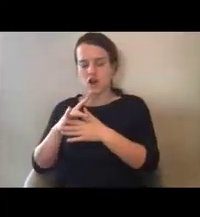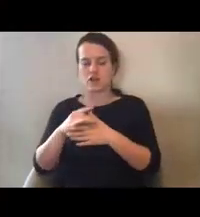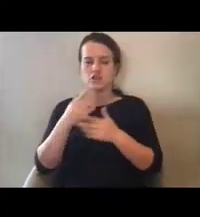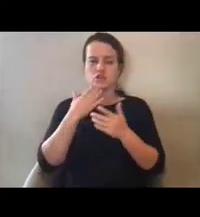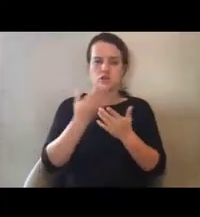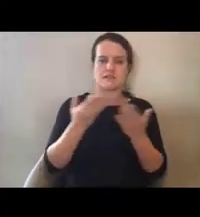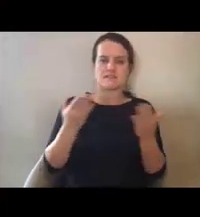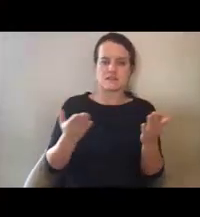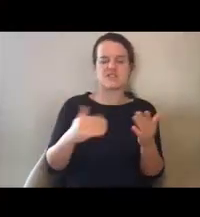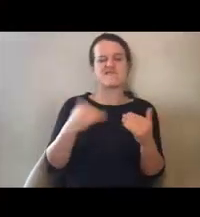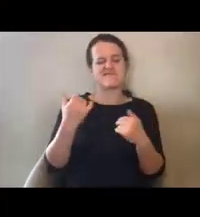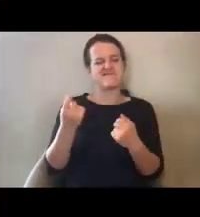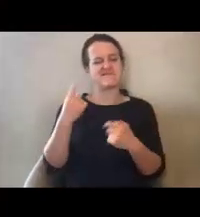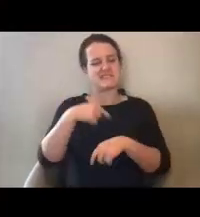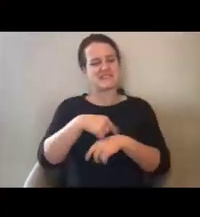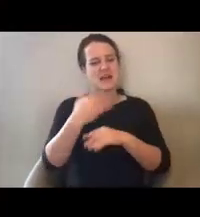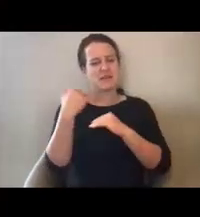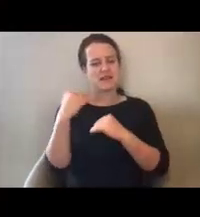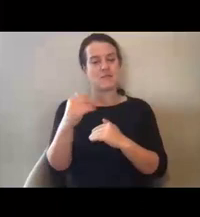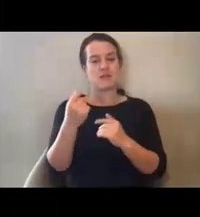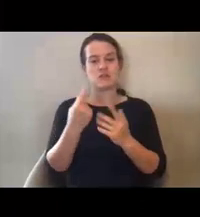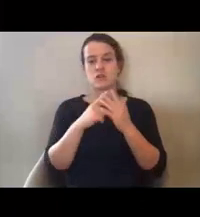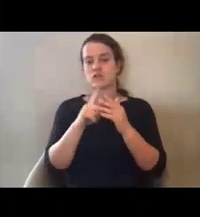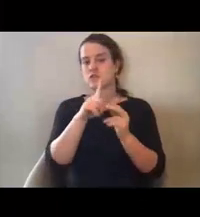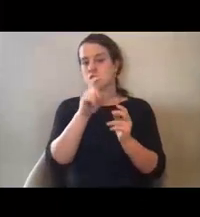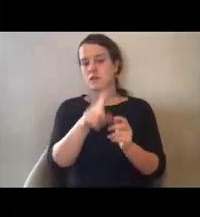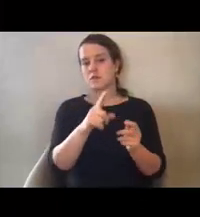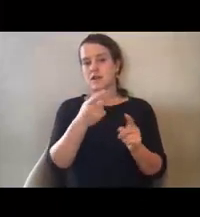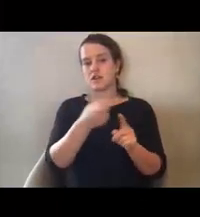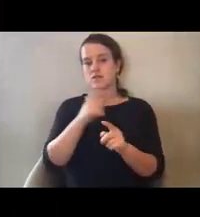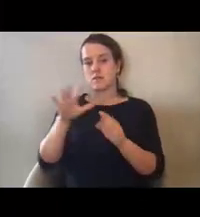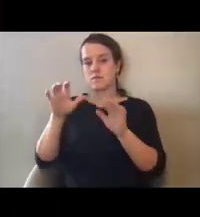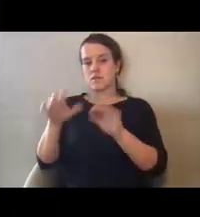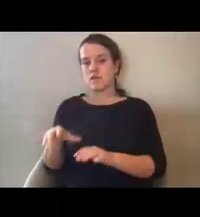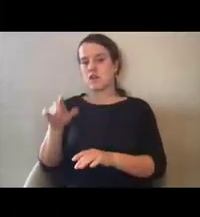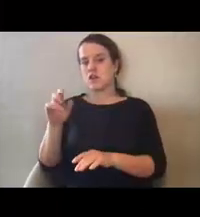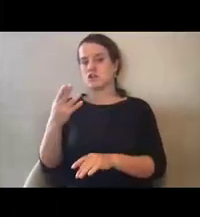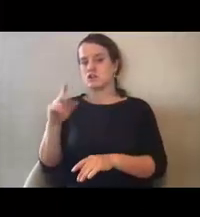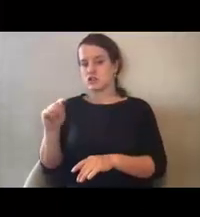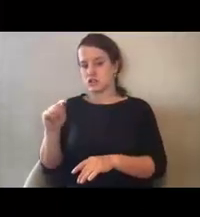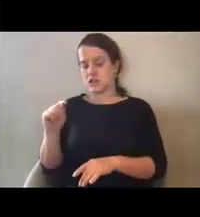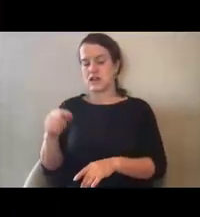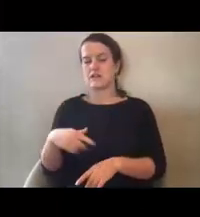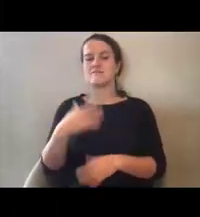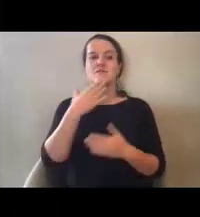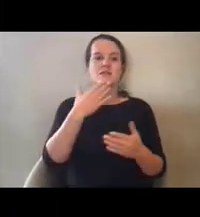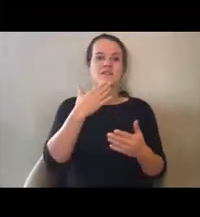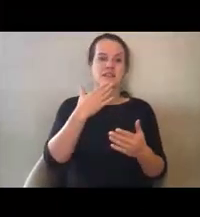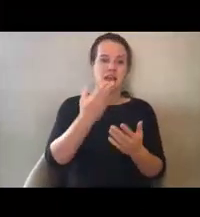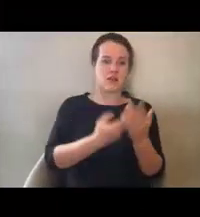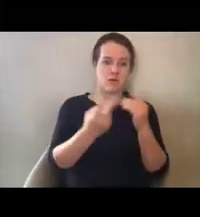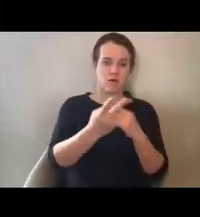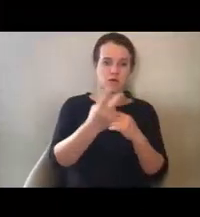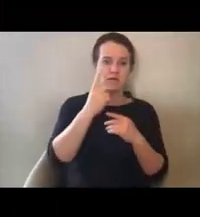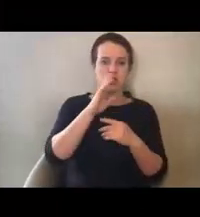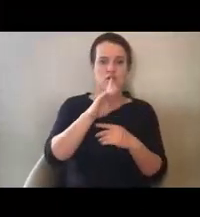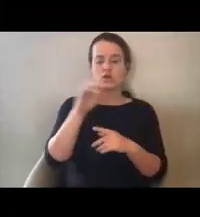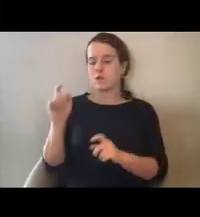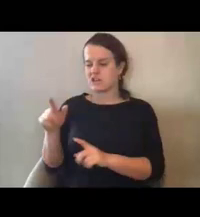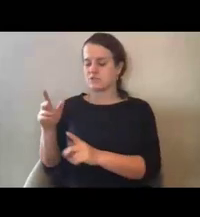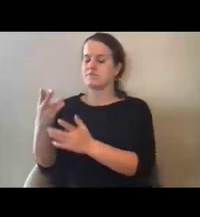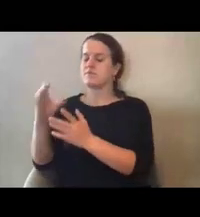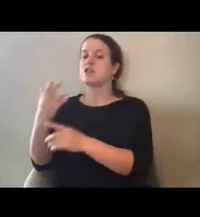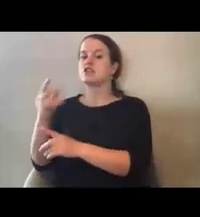We are time limited, so I'm going to start with a question from the chat. So thank you for the question. On April